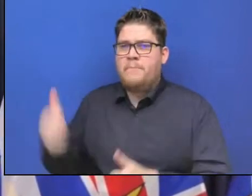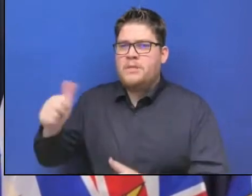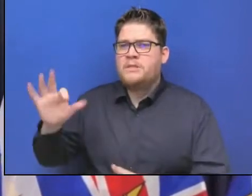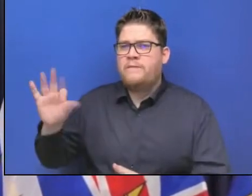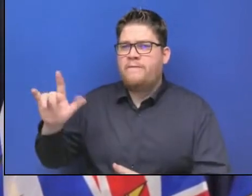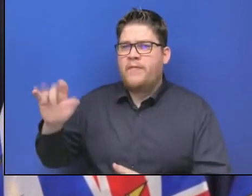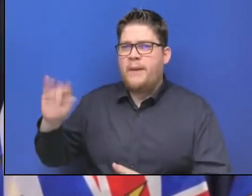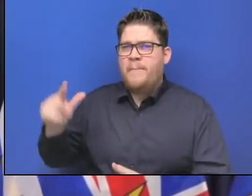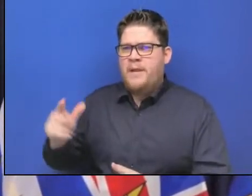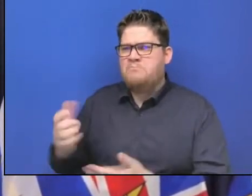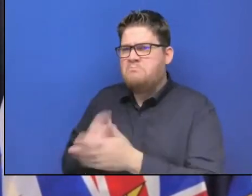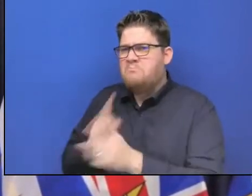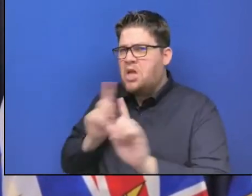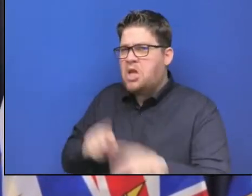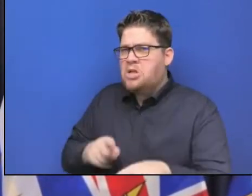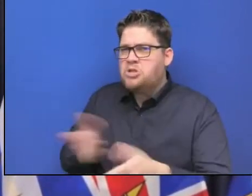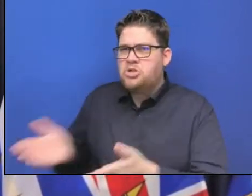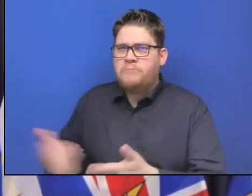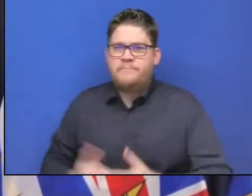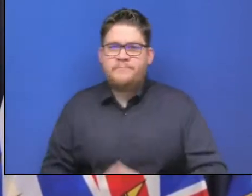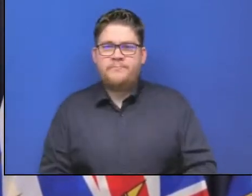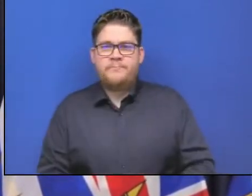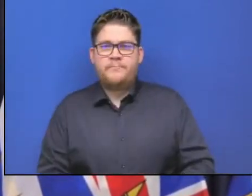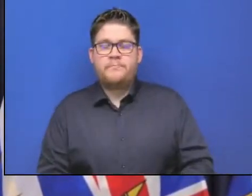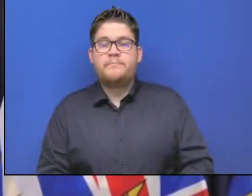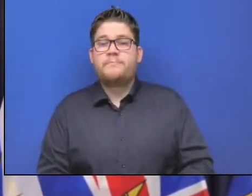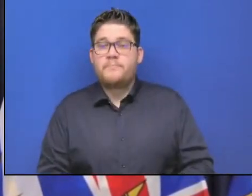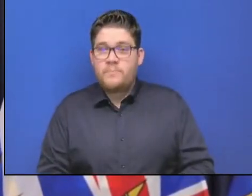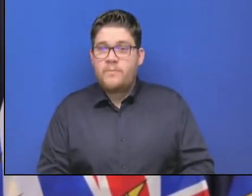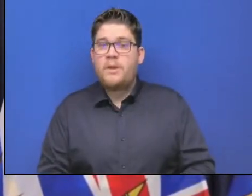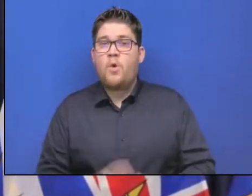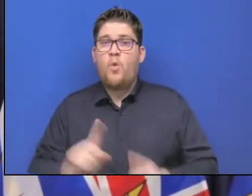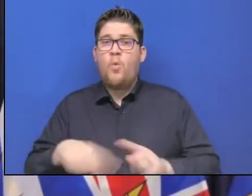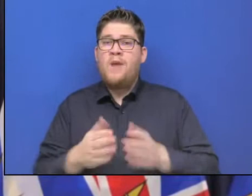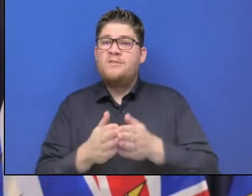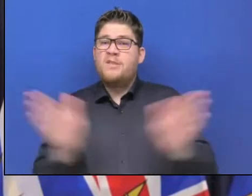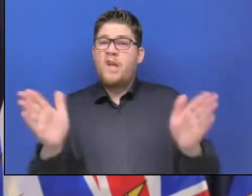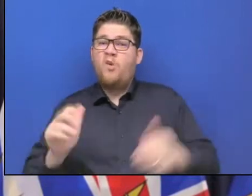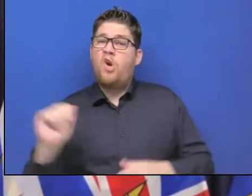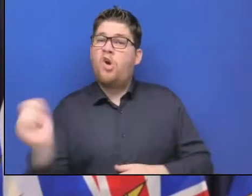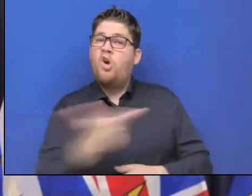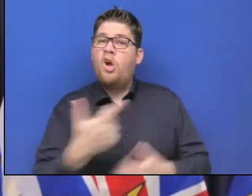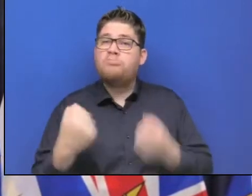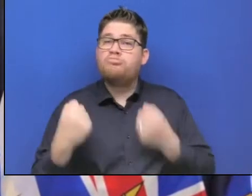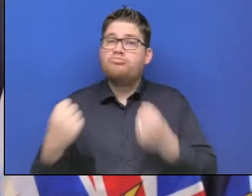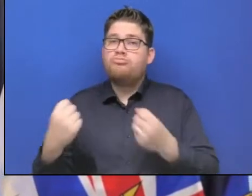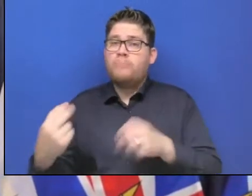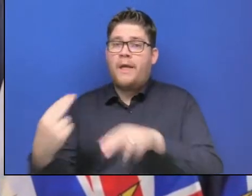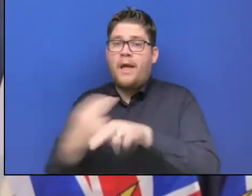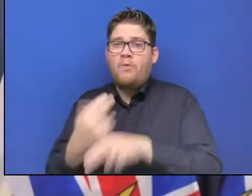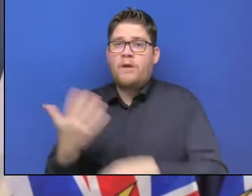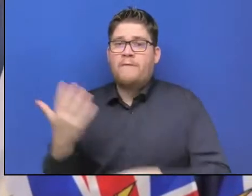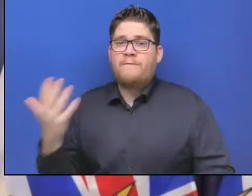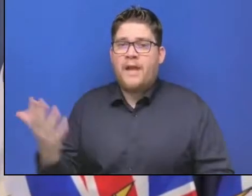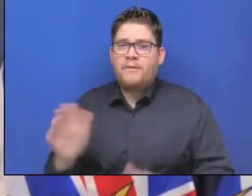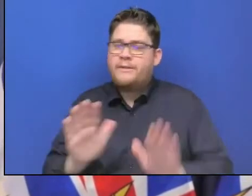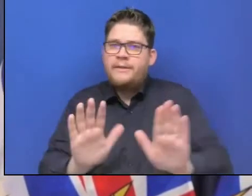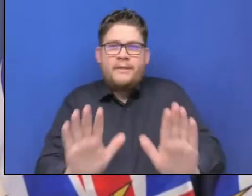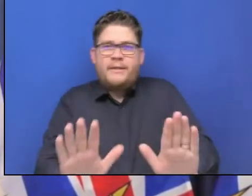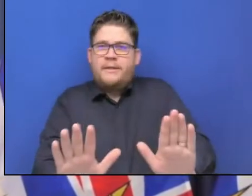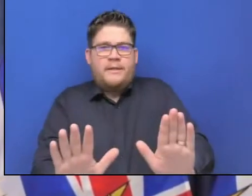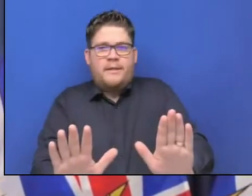So it's just too soon to tell. The plan at this point in time is to try and restore this vitally important